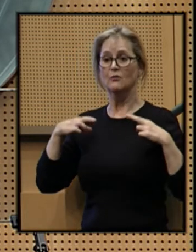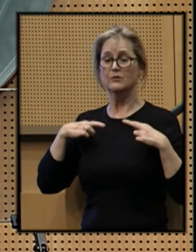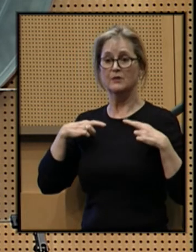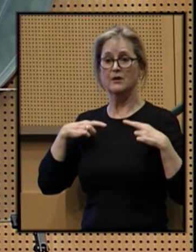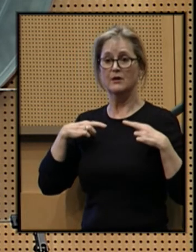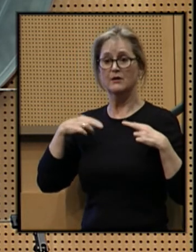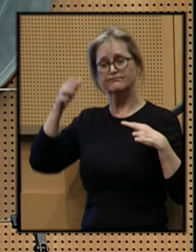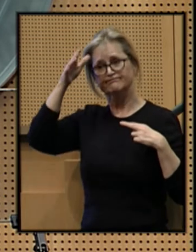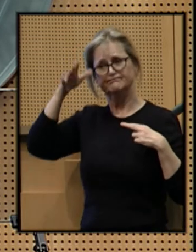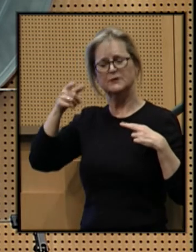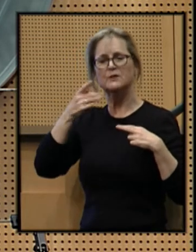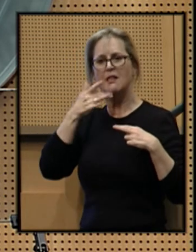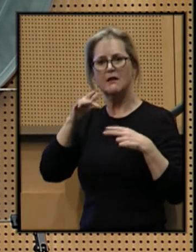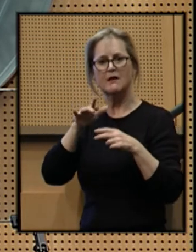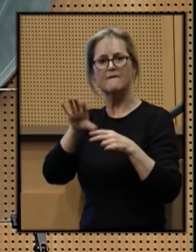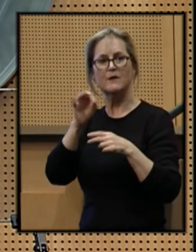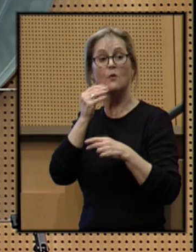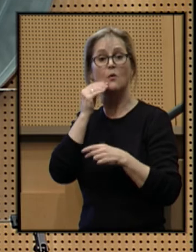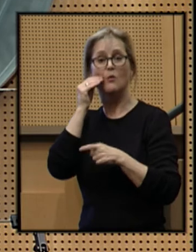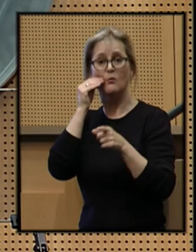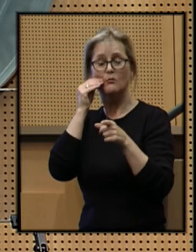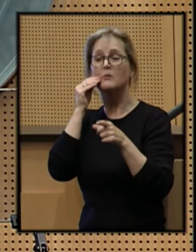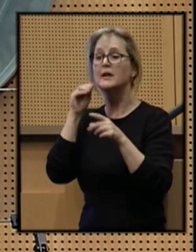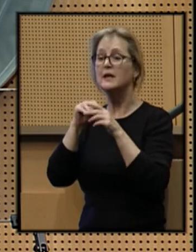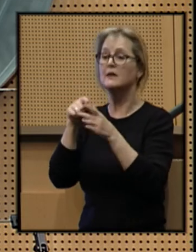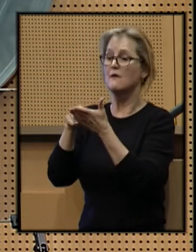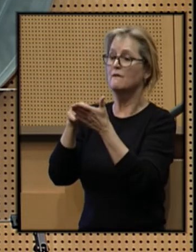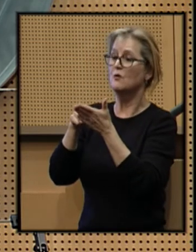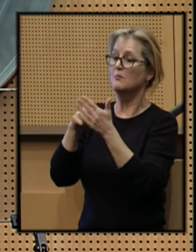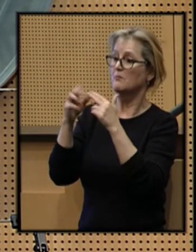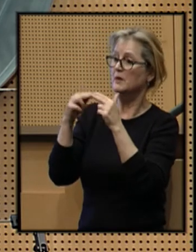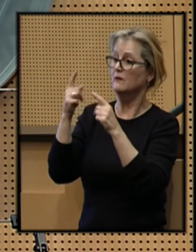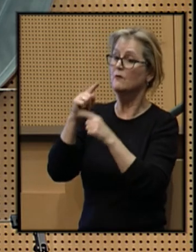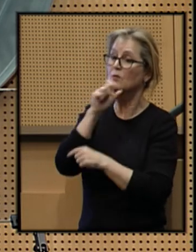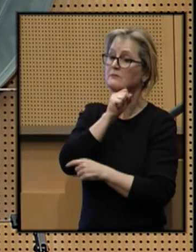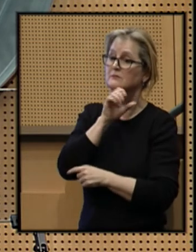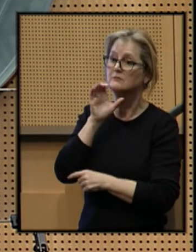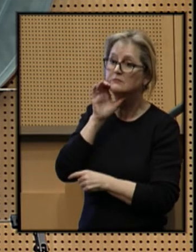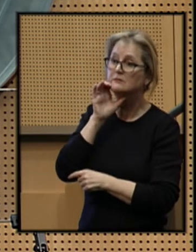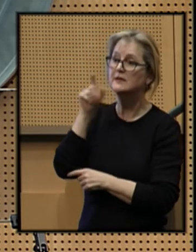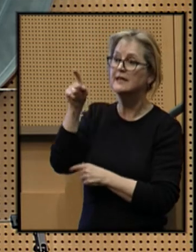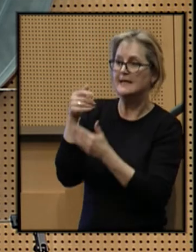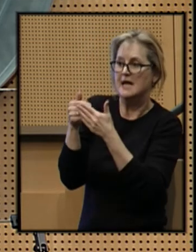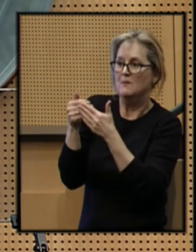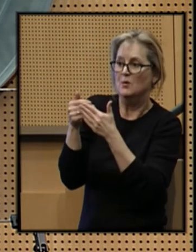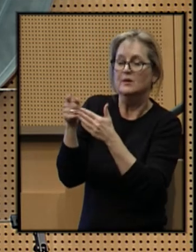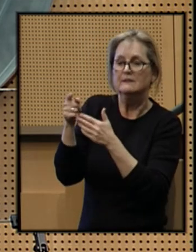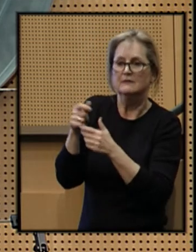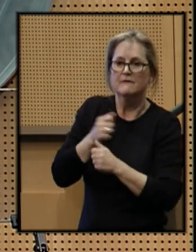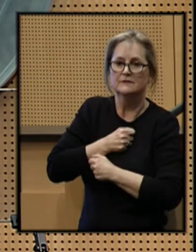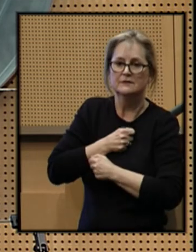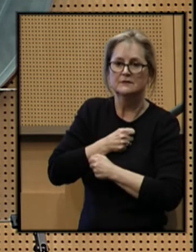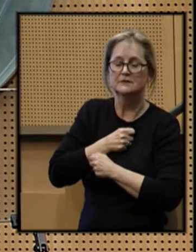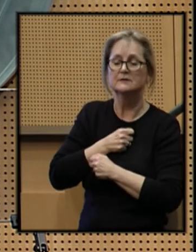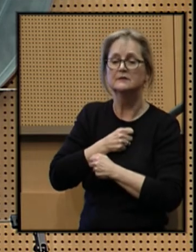he was lucky enough to find a home in an affordable building for seniors in the neighborhood he loves.